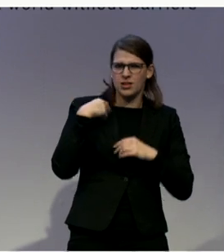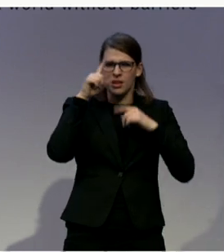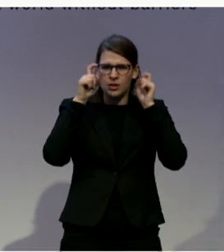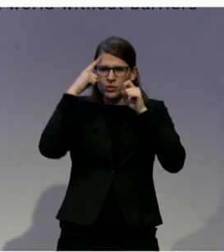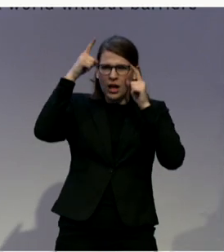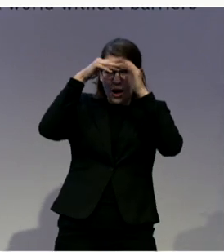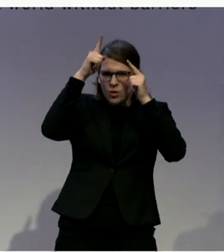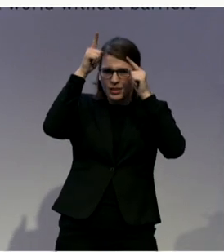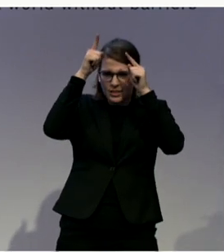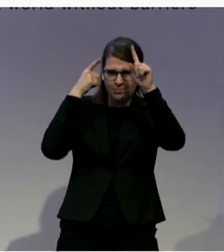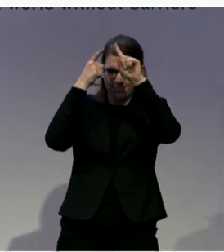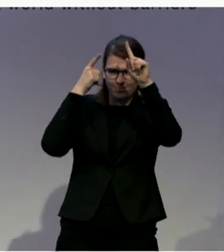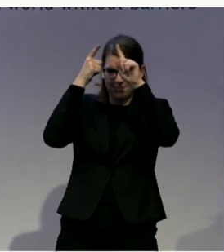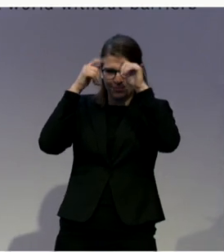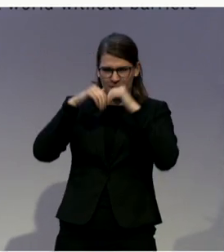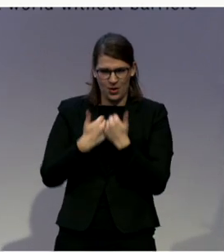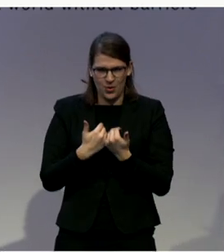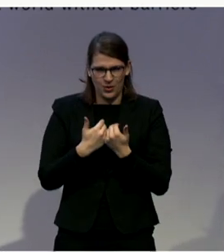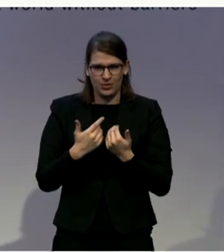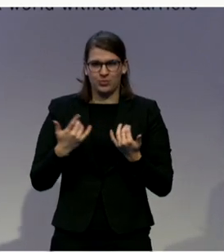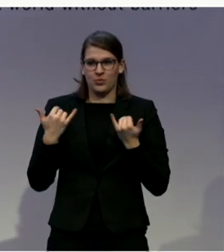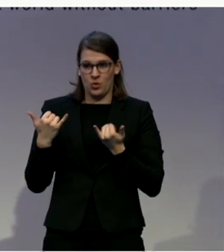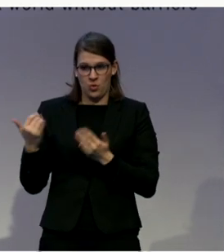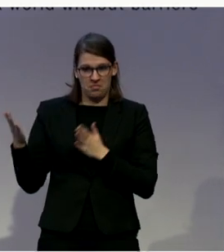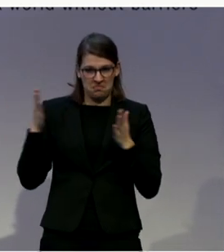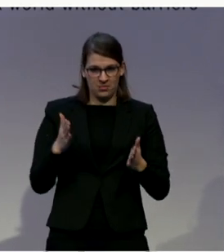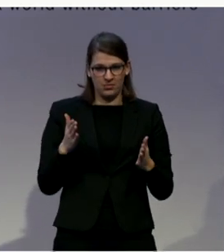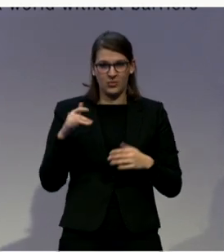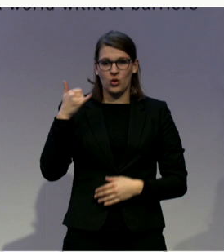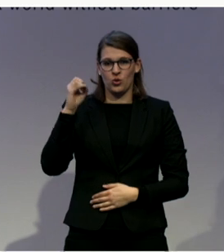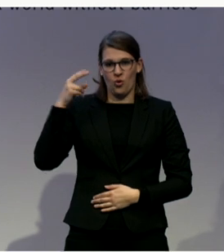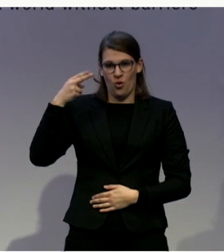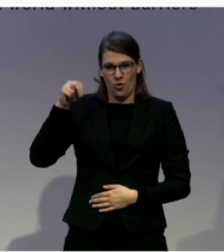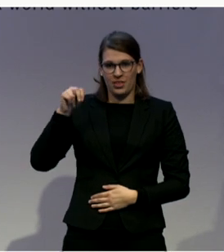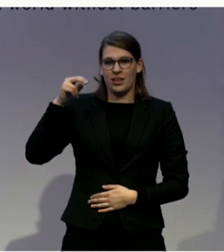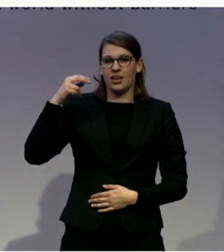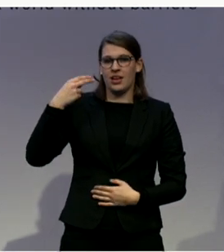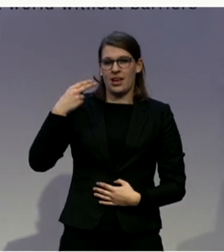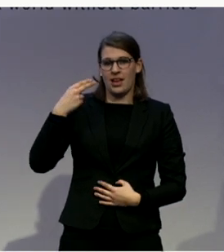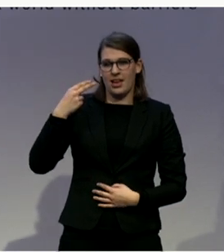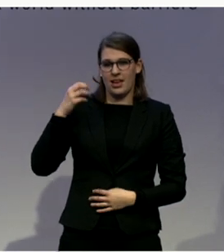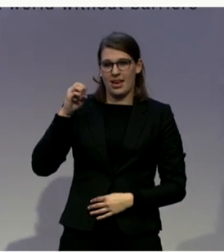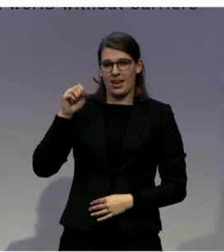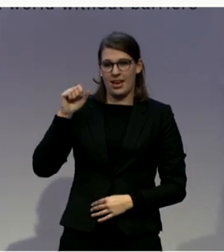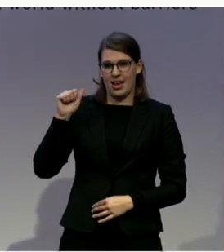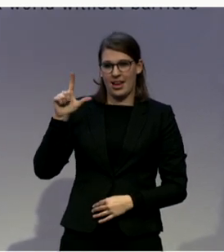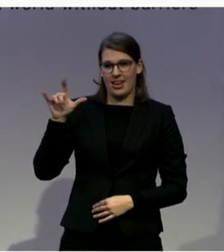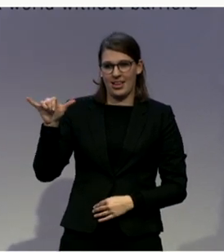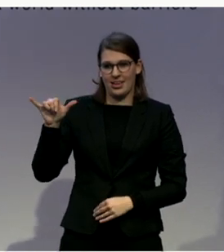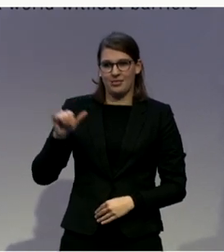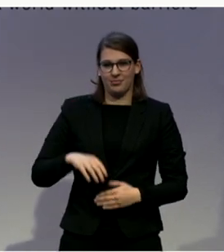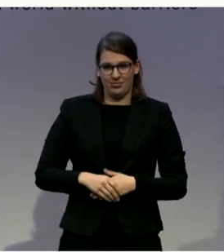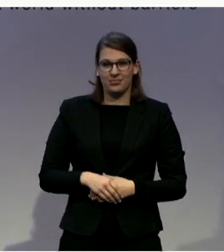like to turn to John Healy from the Genio Foundation in Ireland. And this is the first of the three